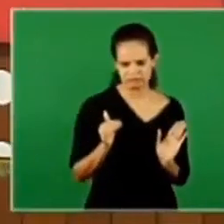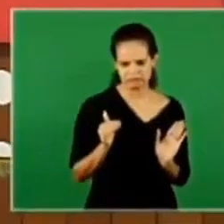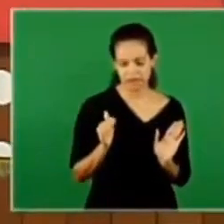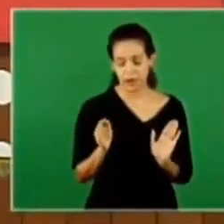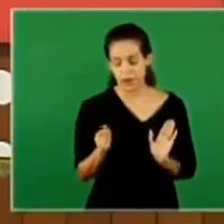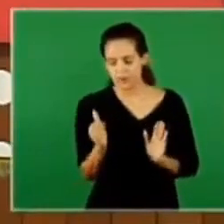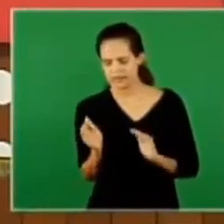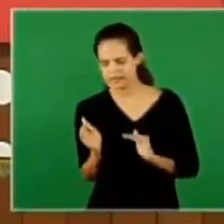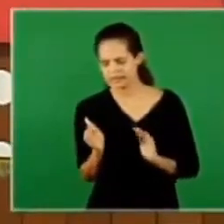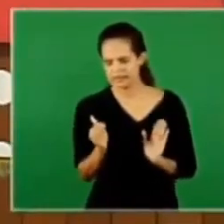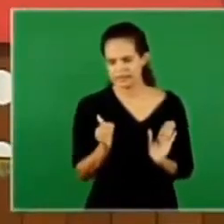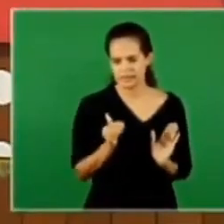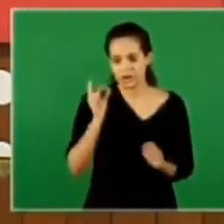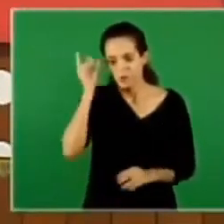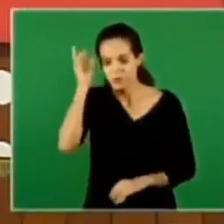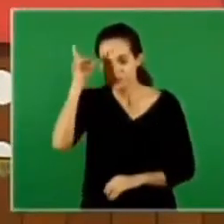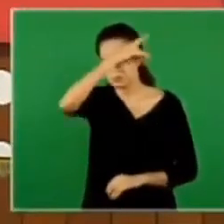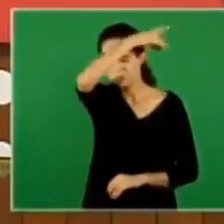the holy spirit